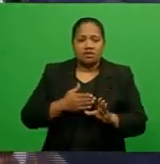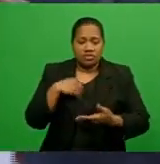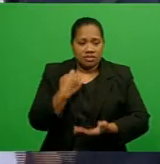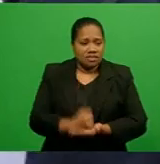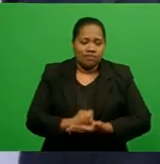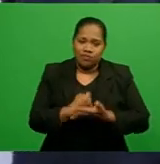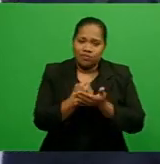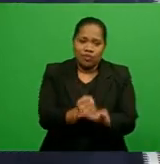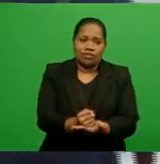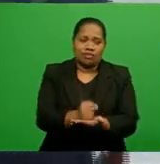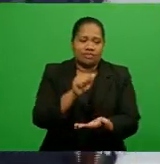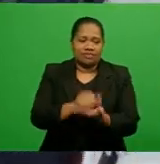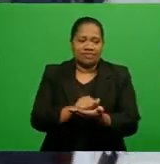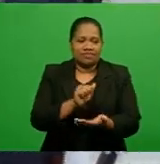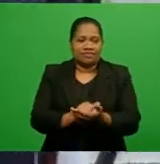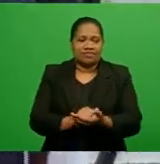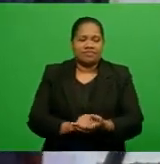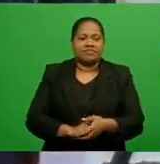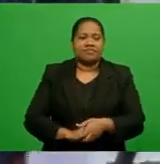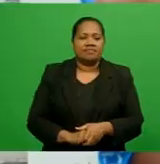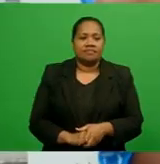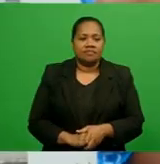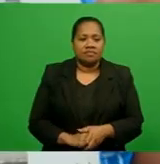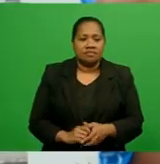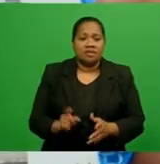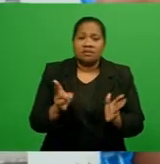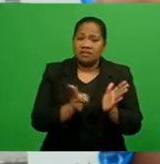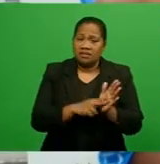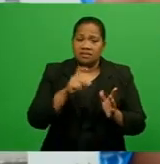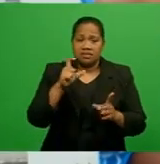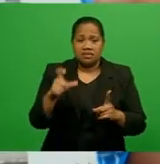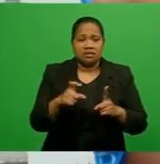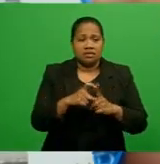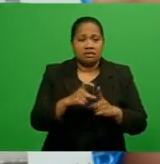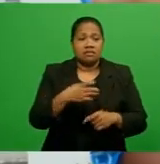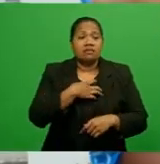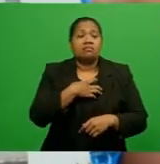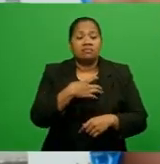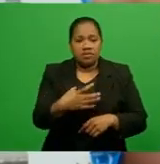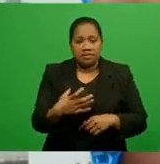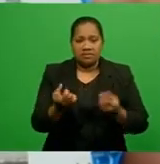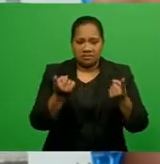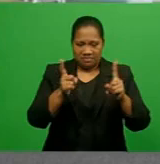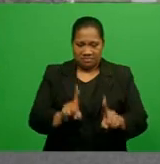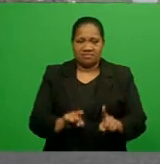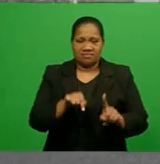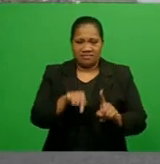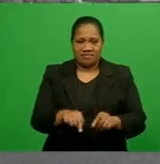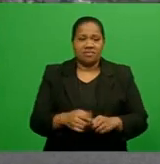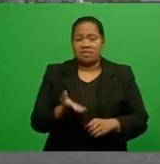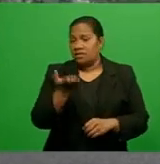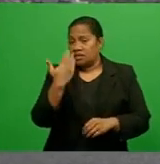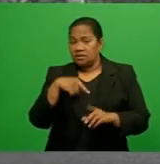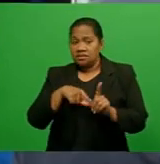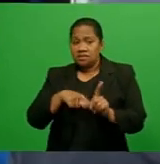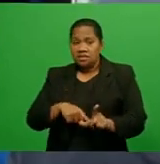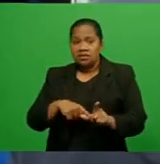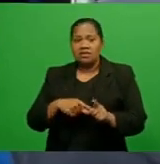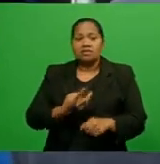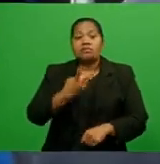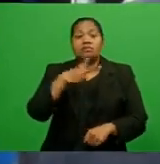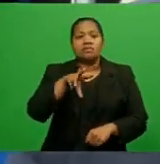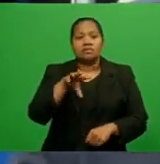-communicable disease continues to be the leading cause of death among police officers. Last year alone, the force lost 20.